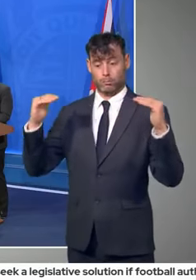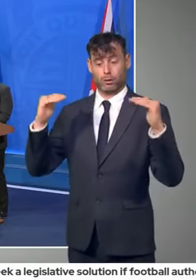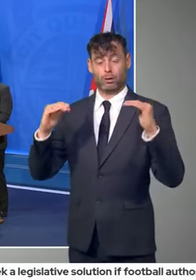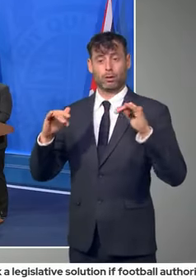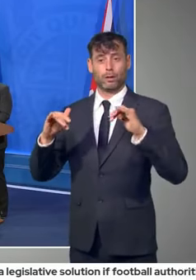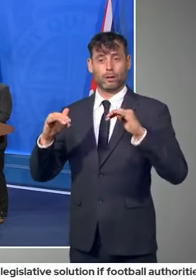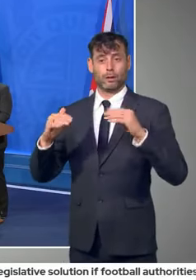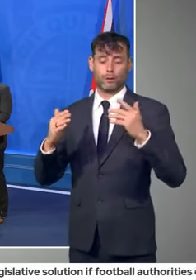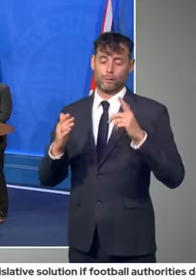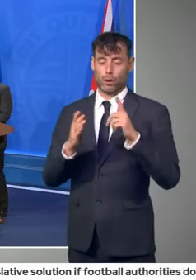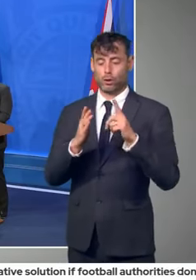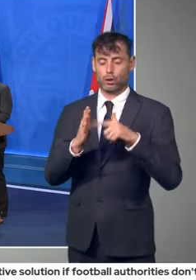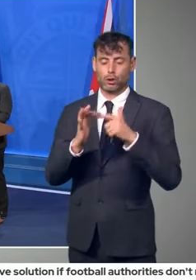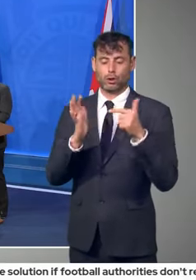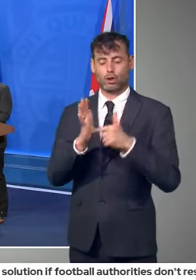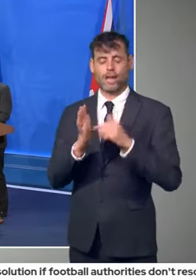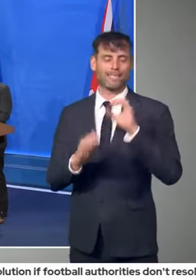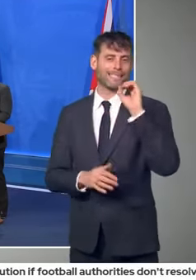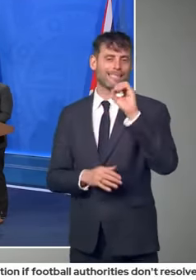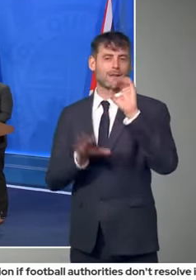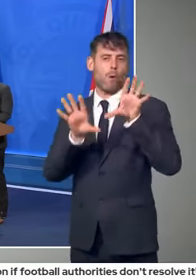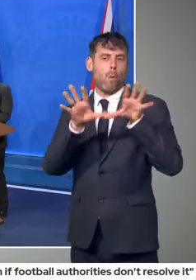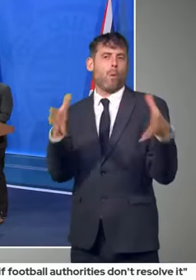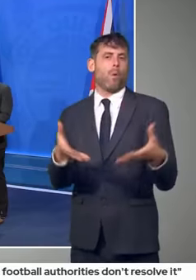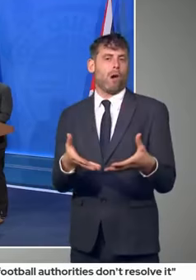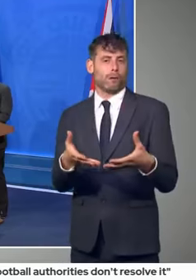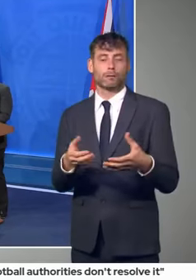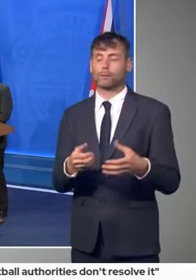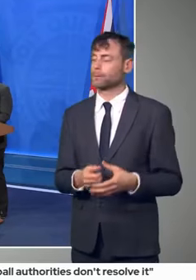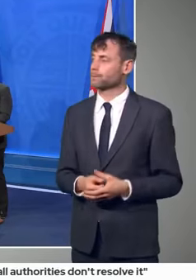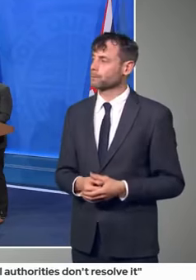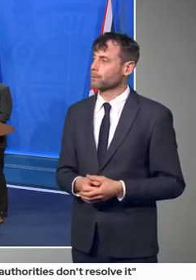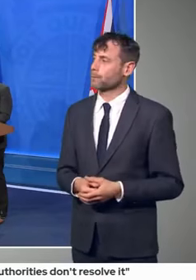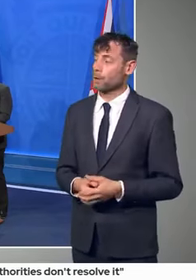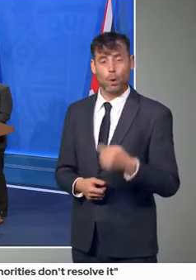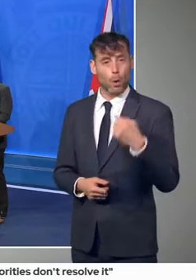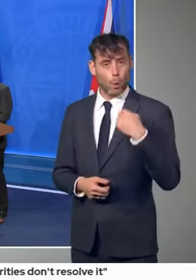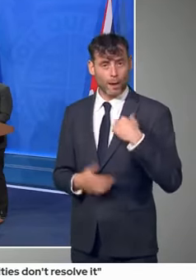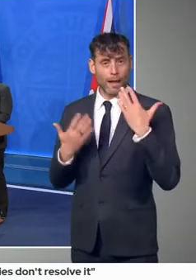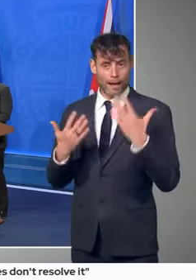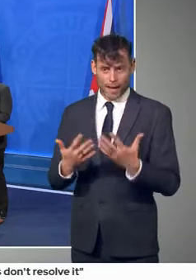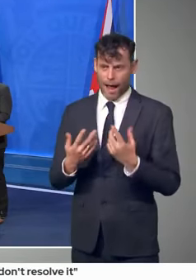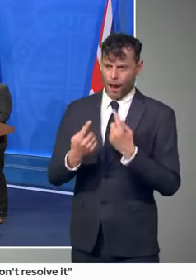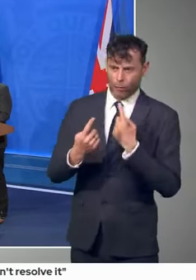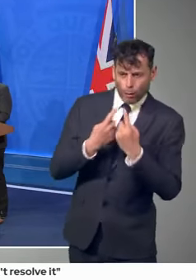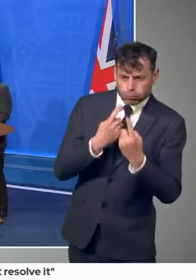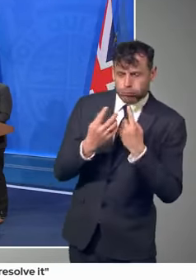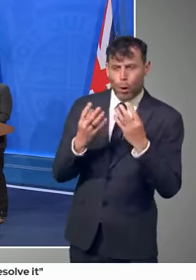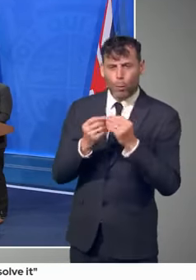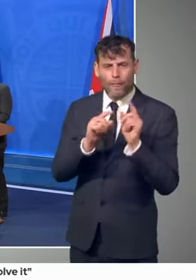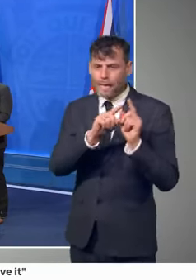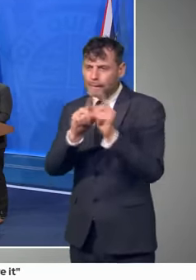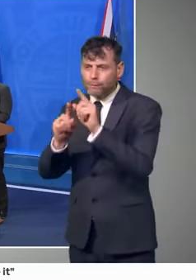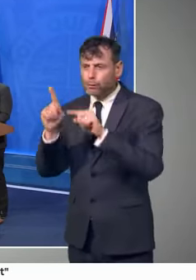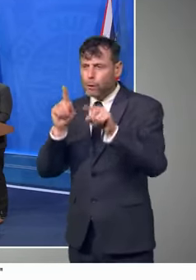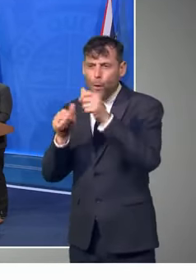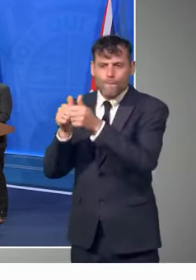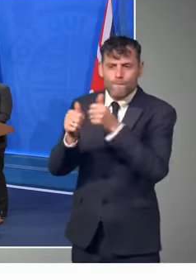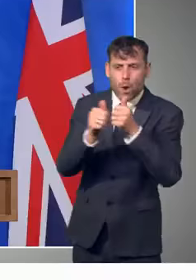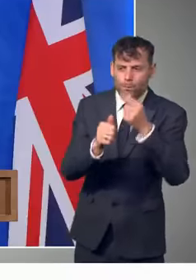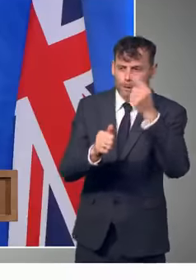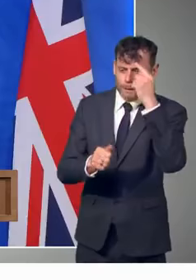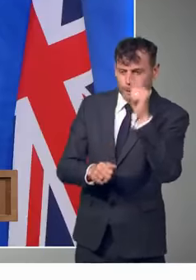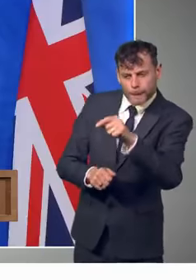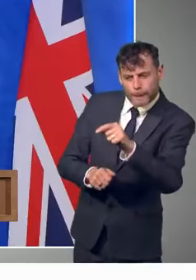with, uh, partners across, uh, uh, industry, uh, to try to achieve that. There are all sorts of promising, uh, looking,